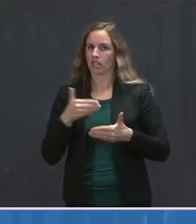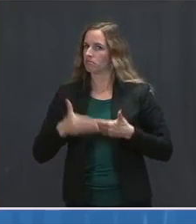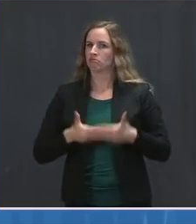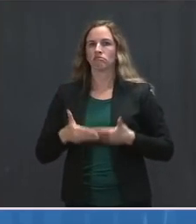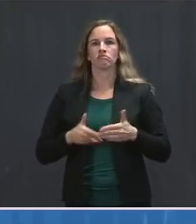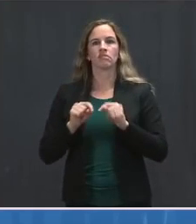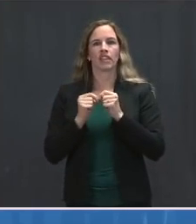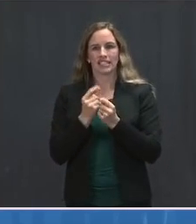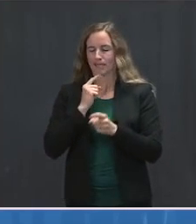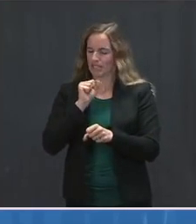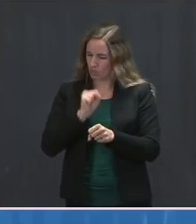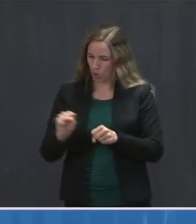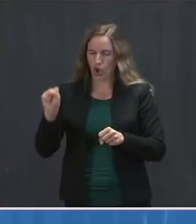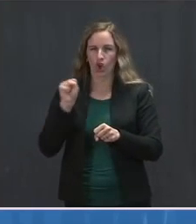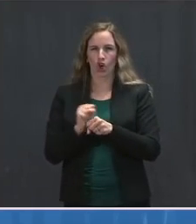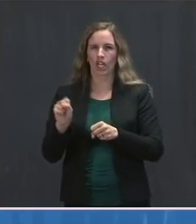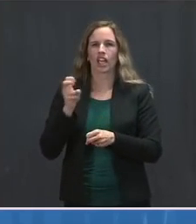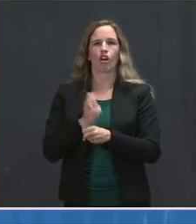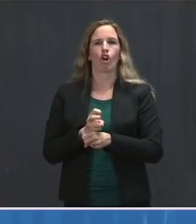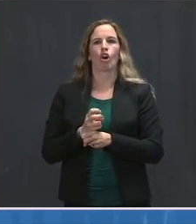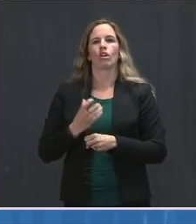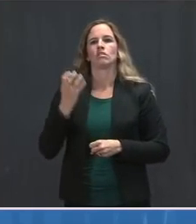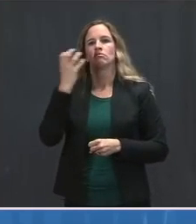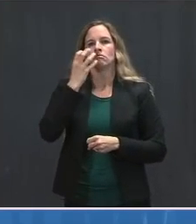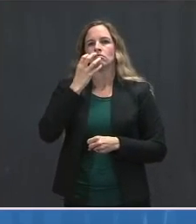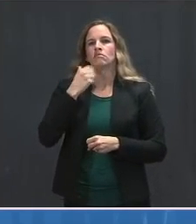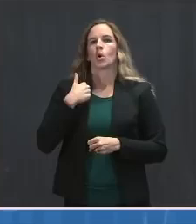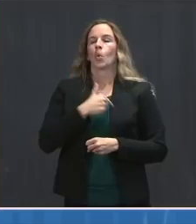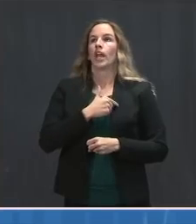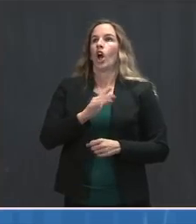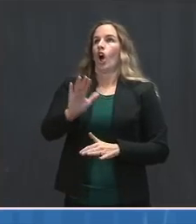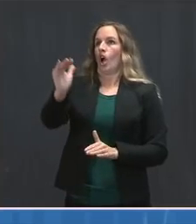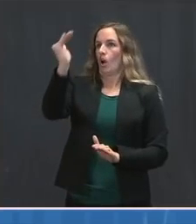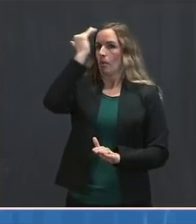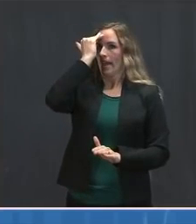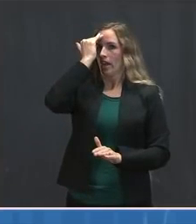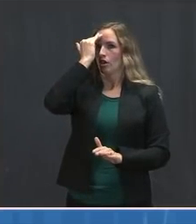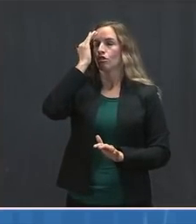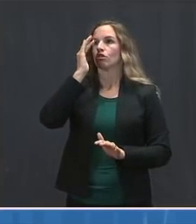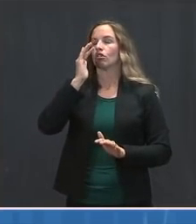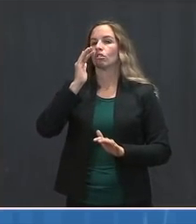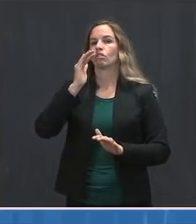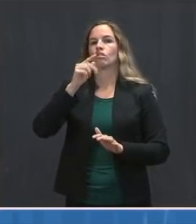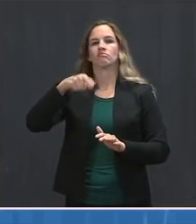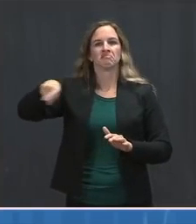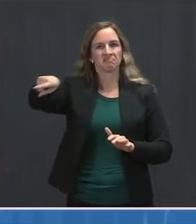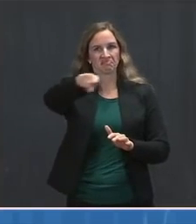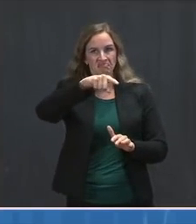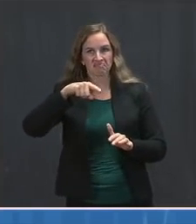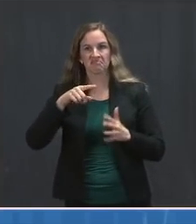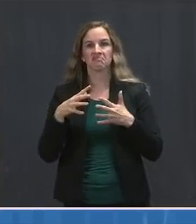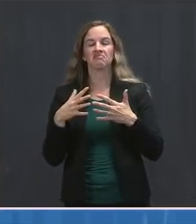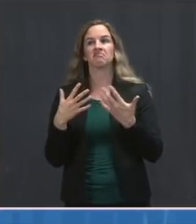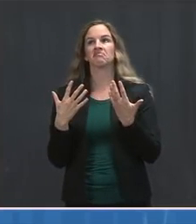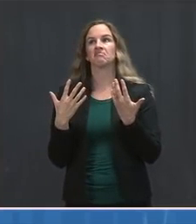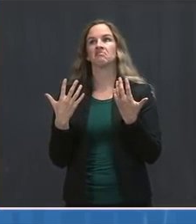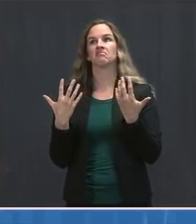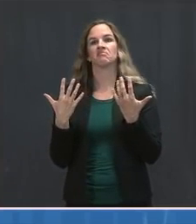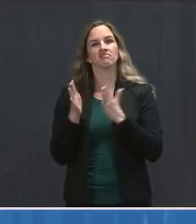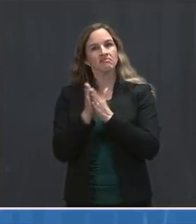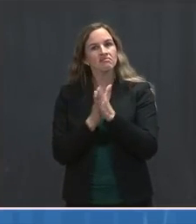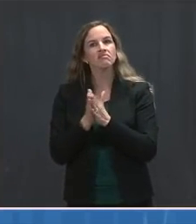incredibly hard and we are very cognizant of the fact that the public is eager to get their